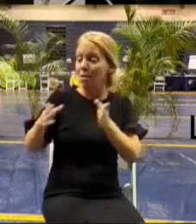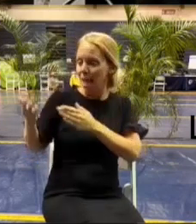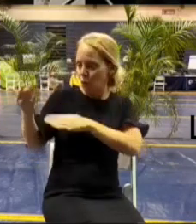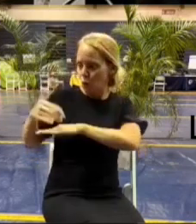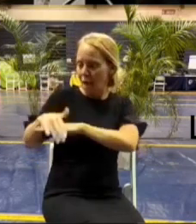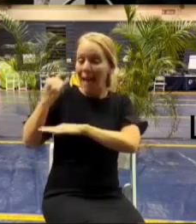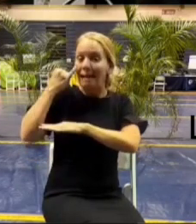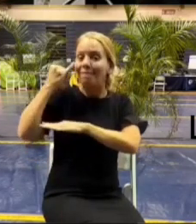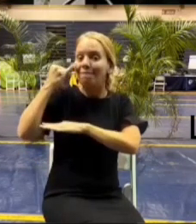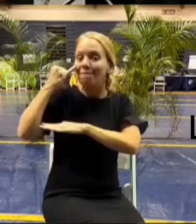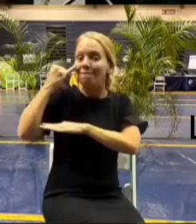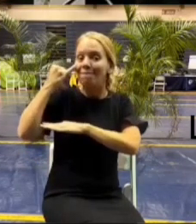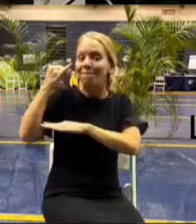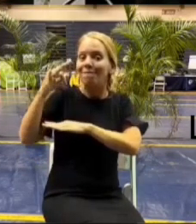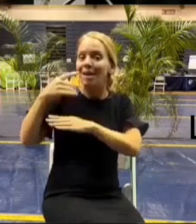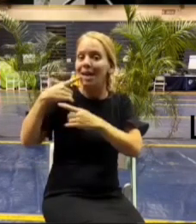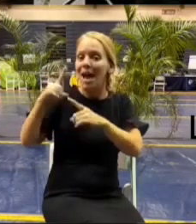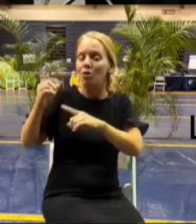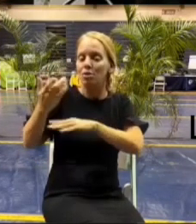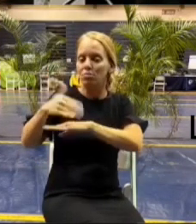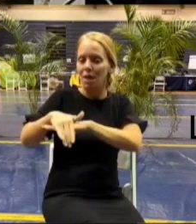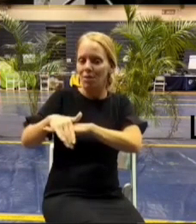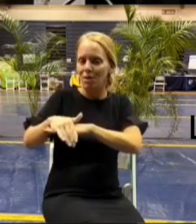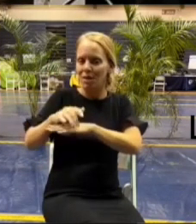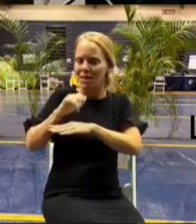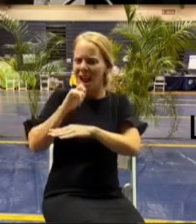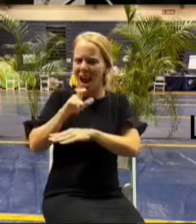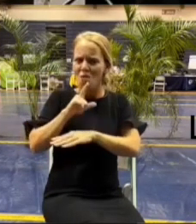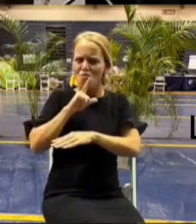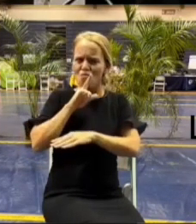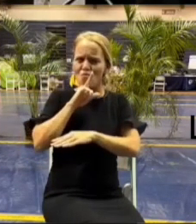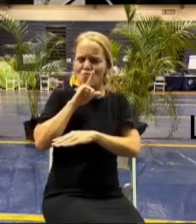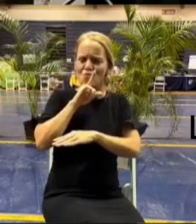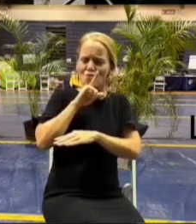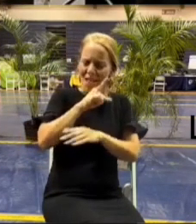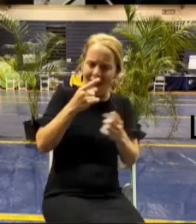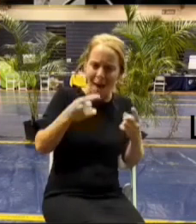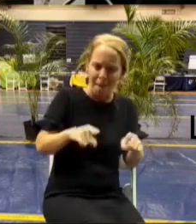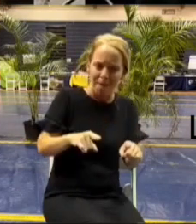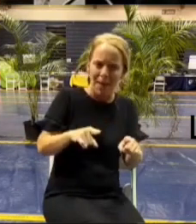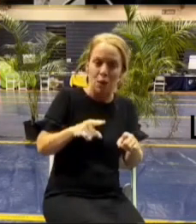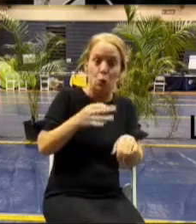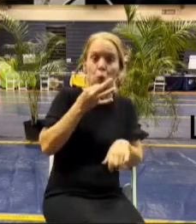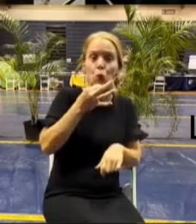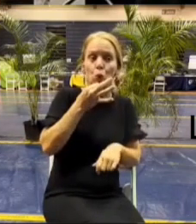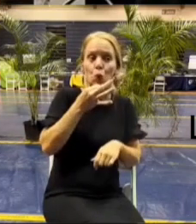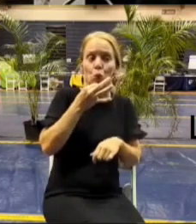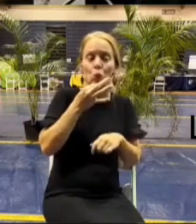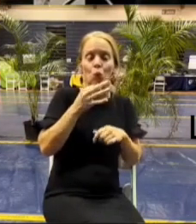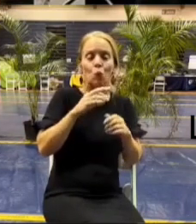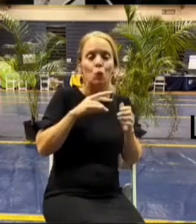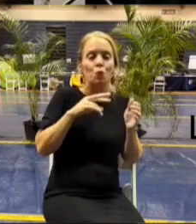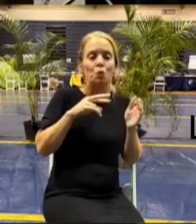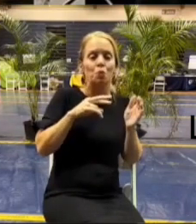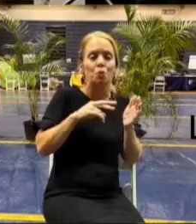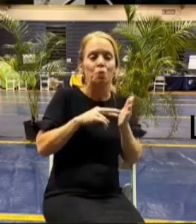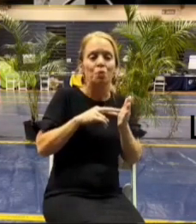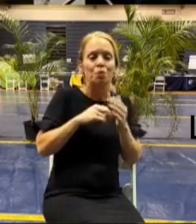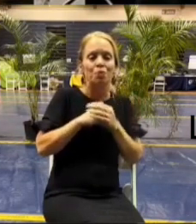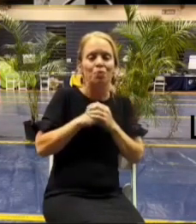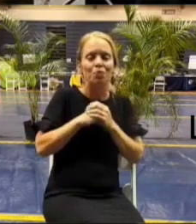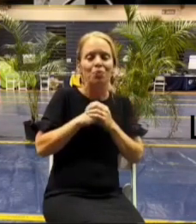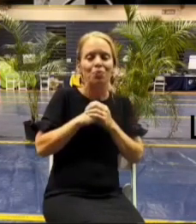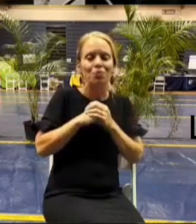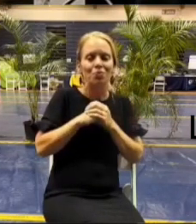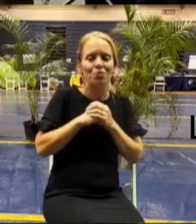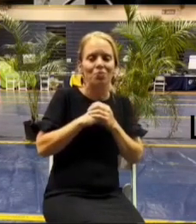tonight uh i don't think it's realistic that um all the homes that have been you know we can't we're